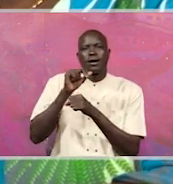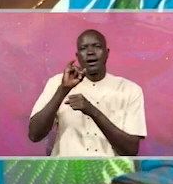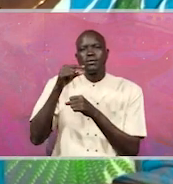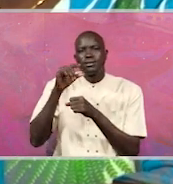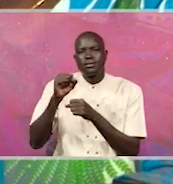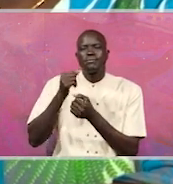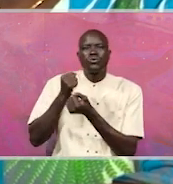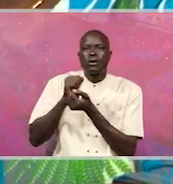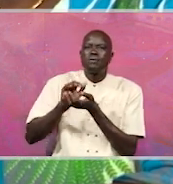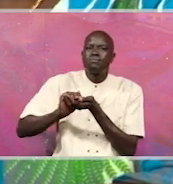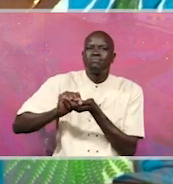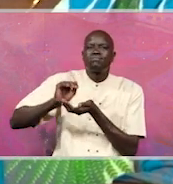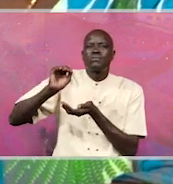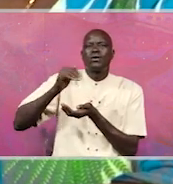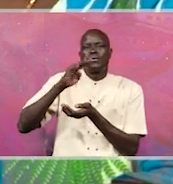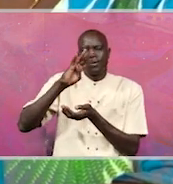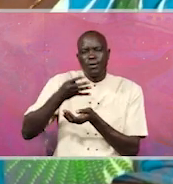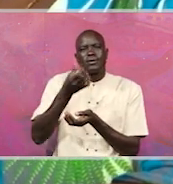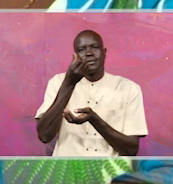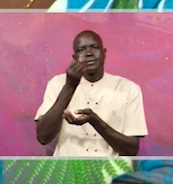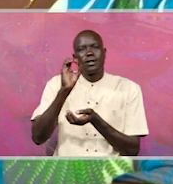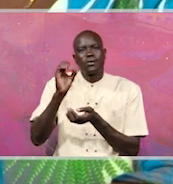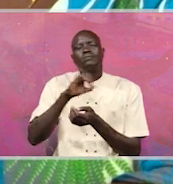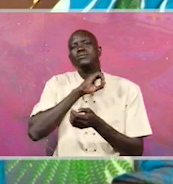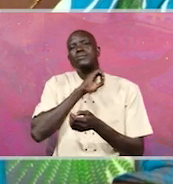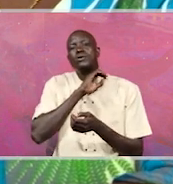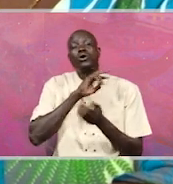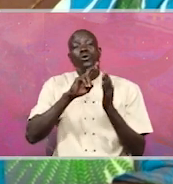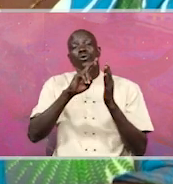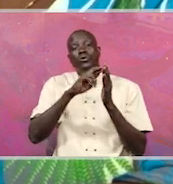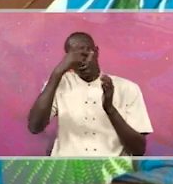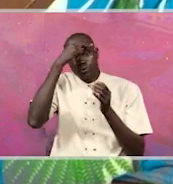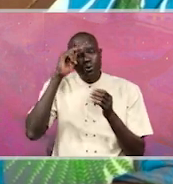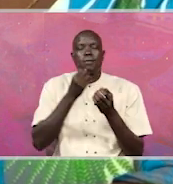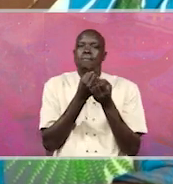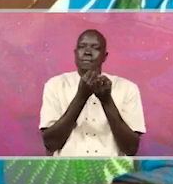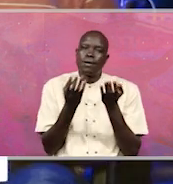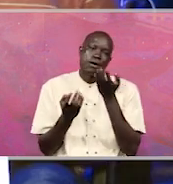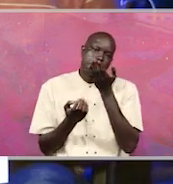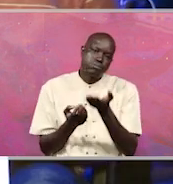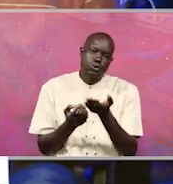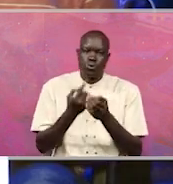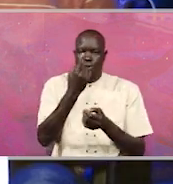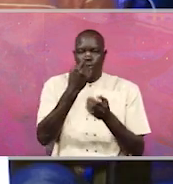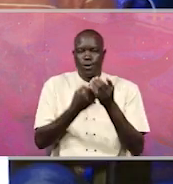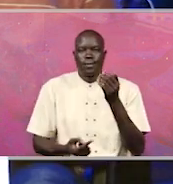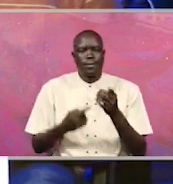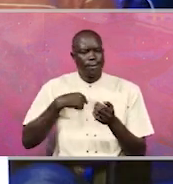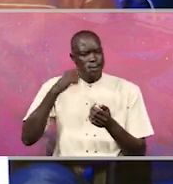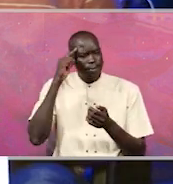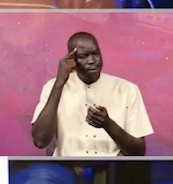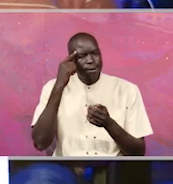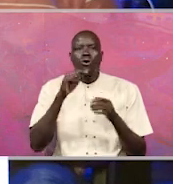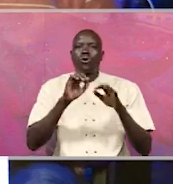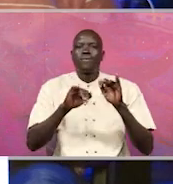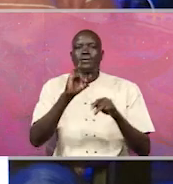supposed to do, being 4,600 cases, there are many reasons for that. One of them is that I think the office of the